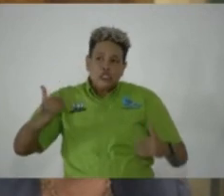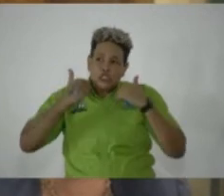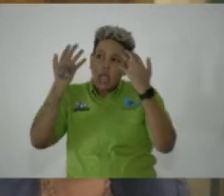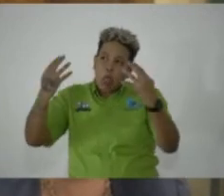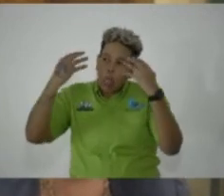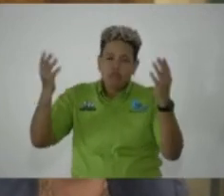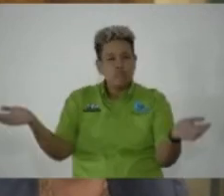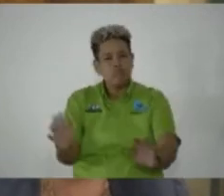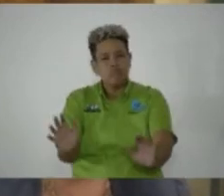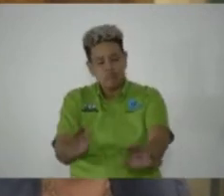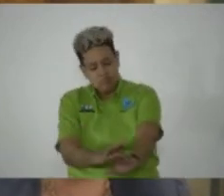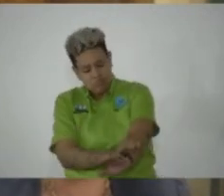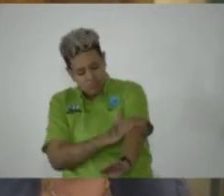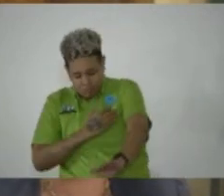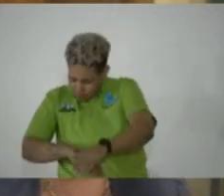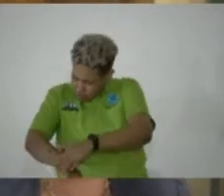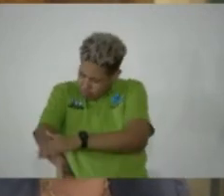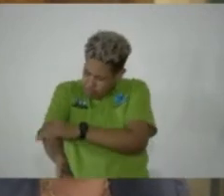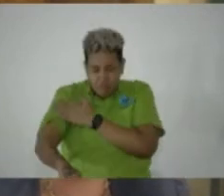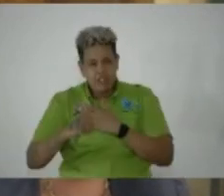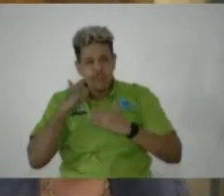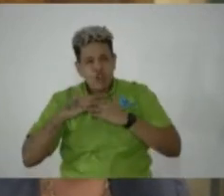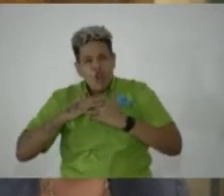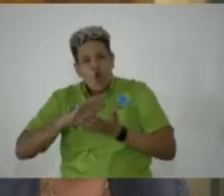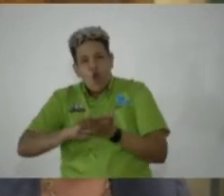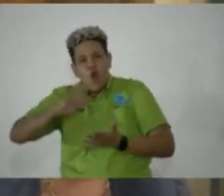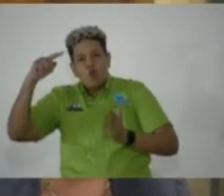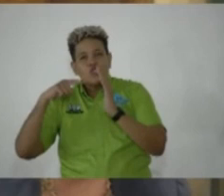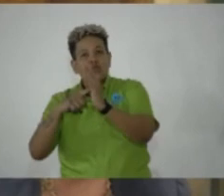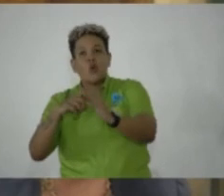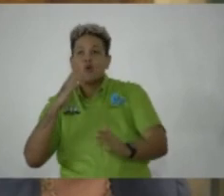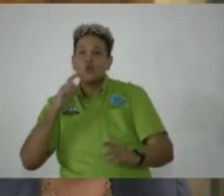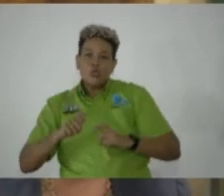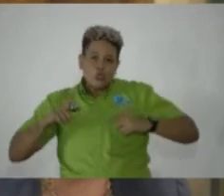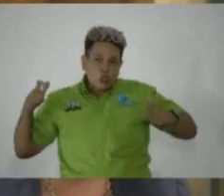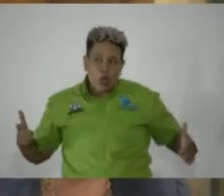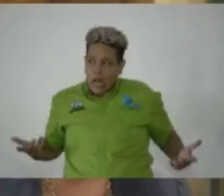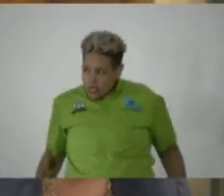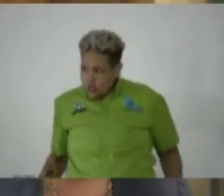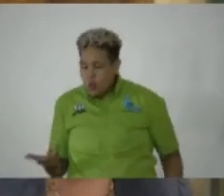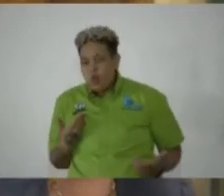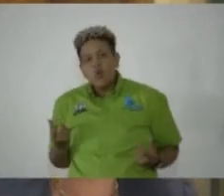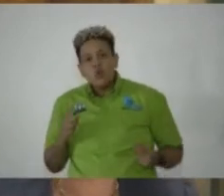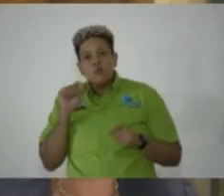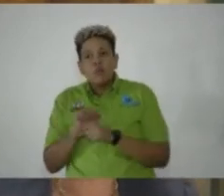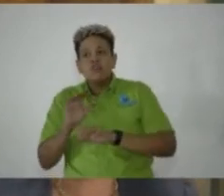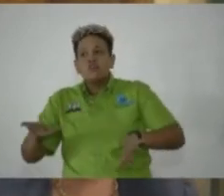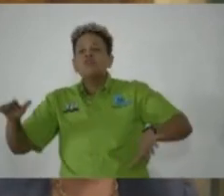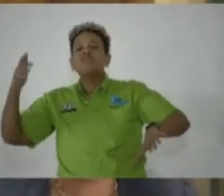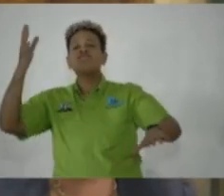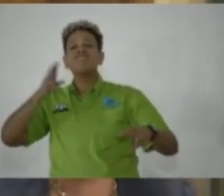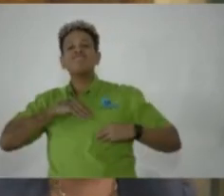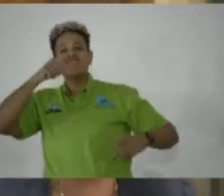but rather a glorious symbol of national greatness. What are some of the things we are doing to make sure that our young